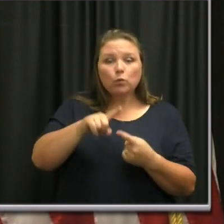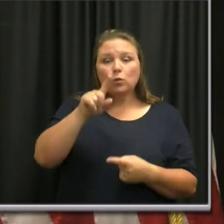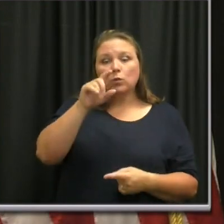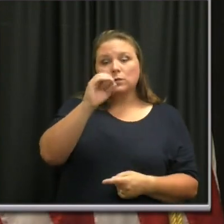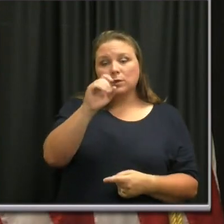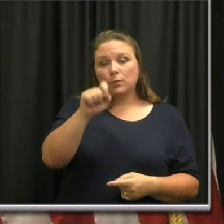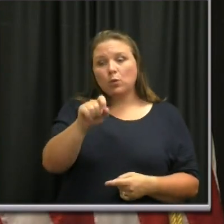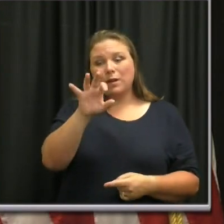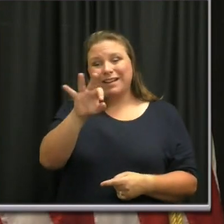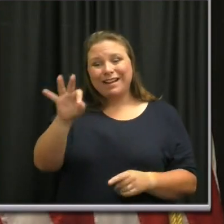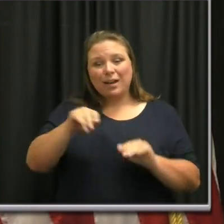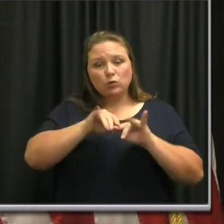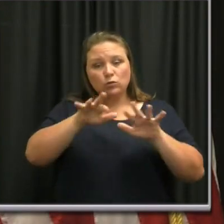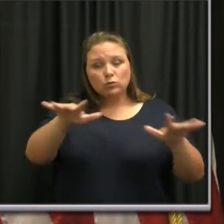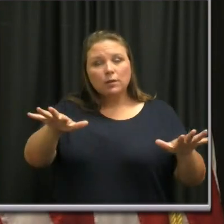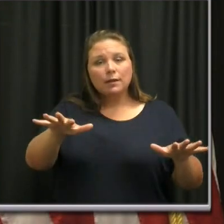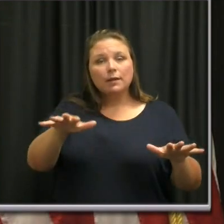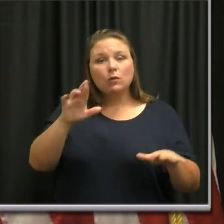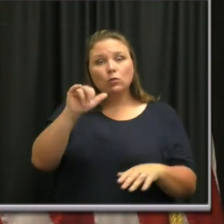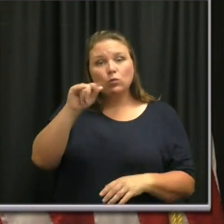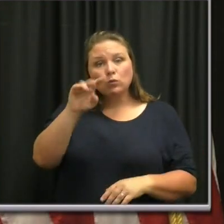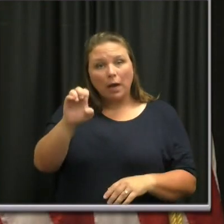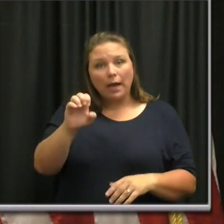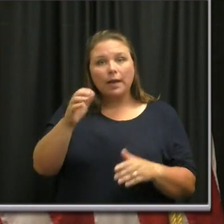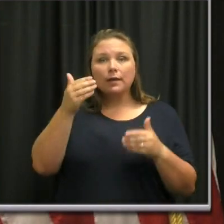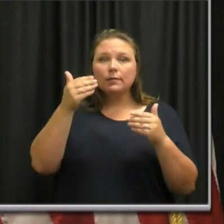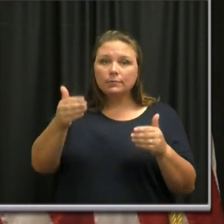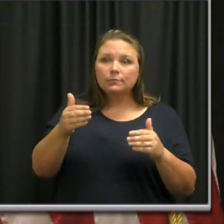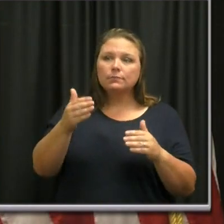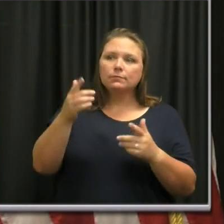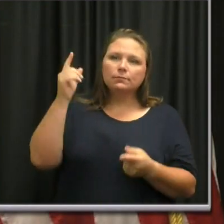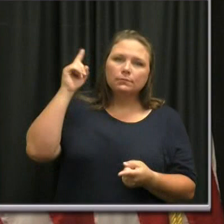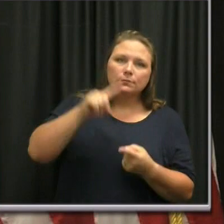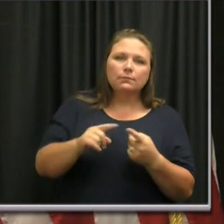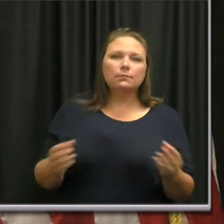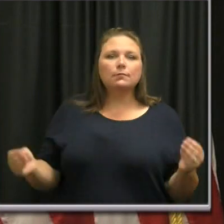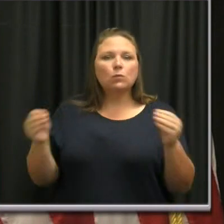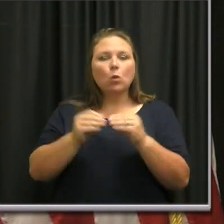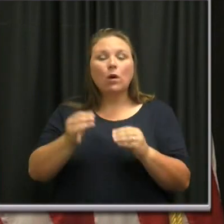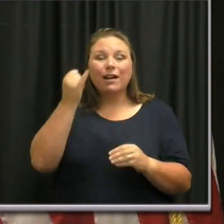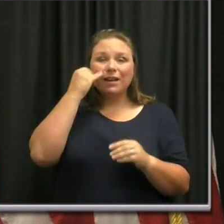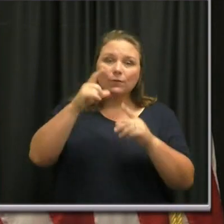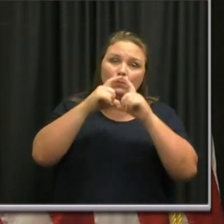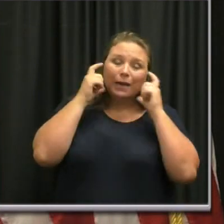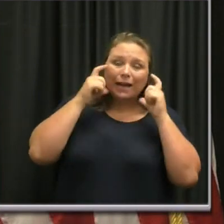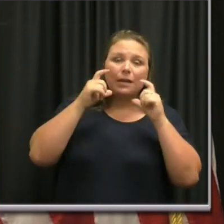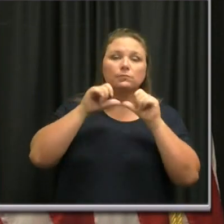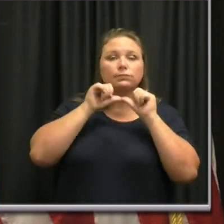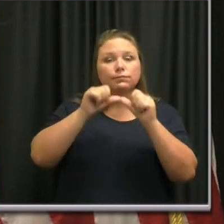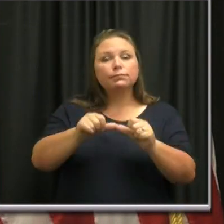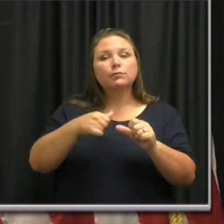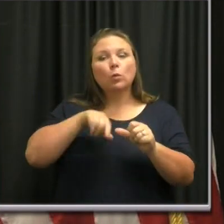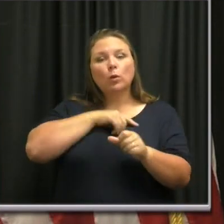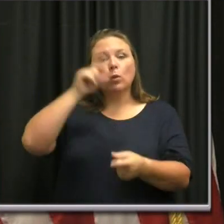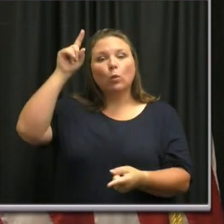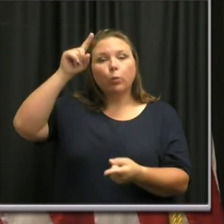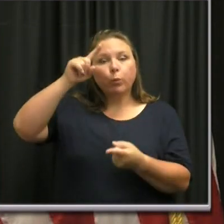let's drive it to 0.9. And you'll see the slow diminution of cases. And that will allow us to